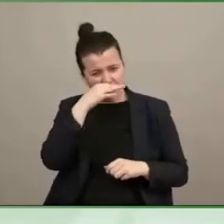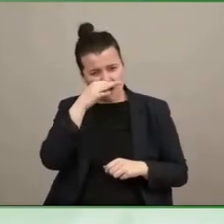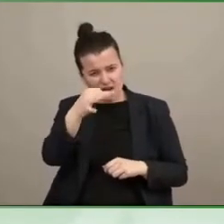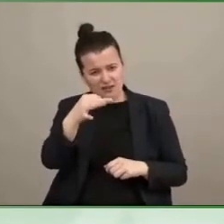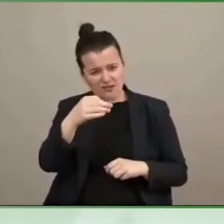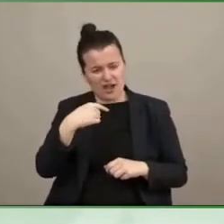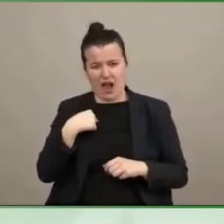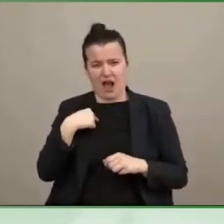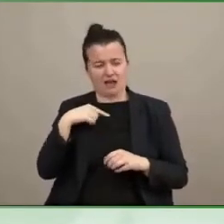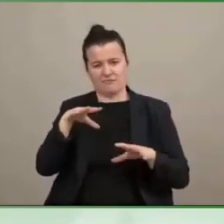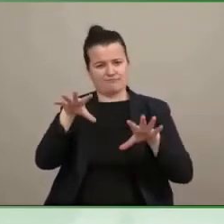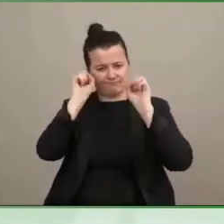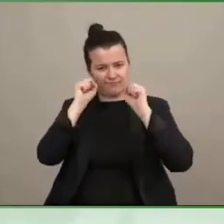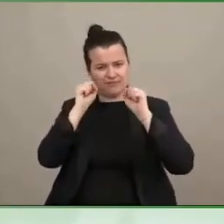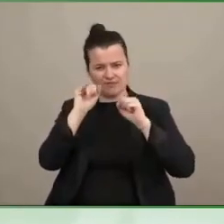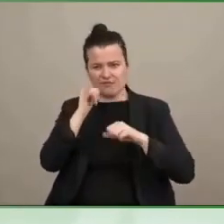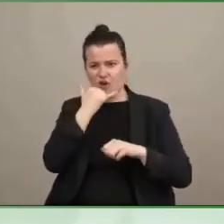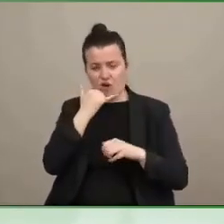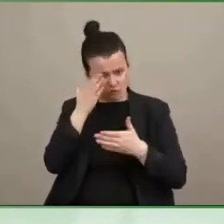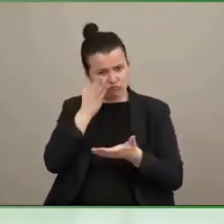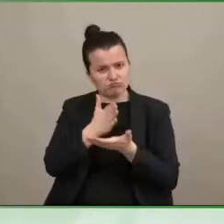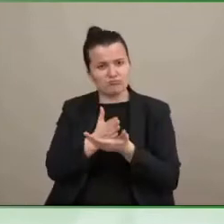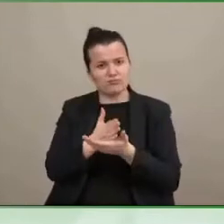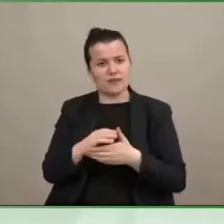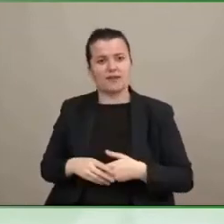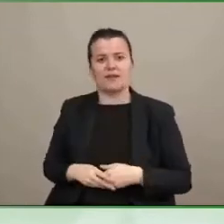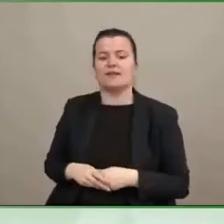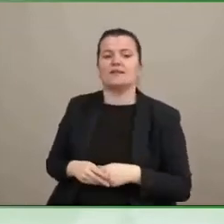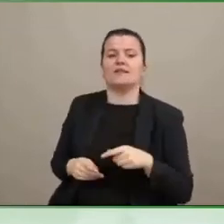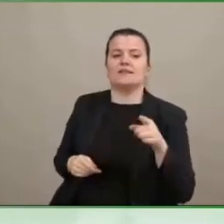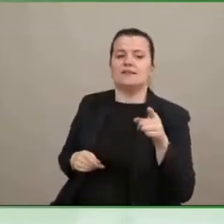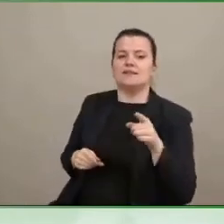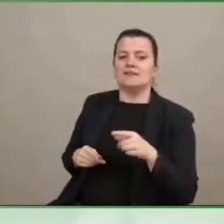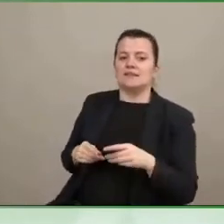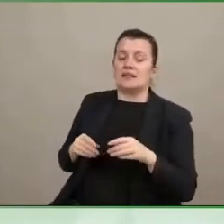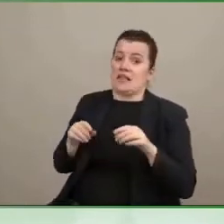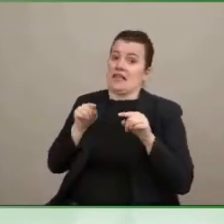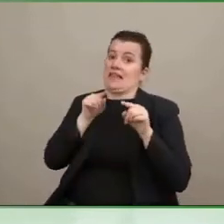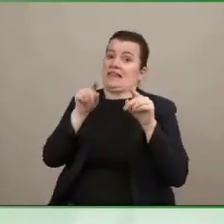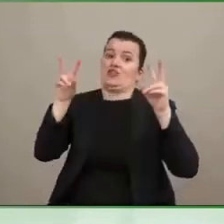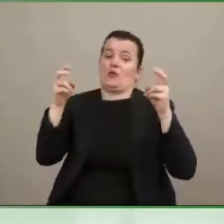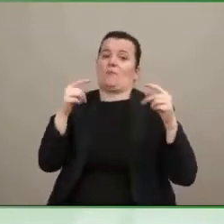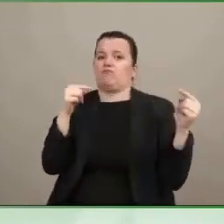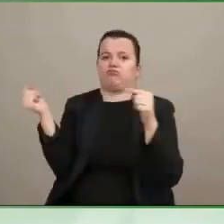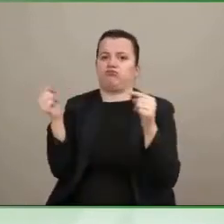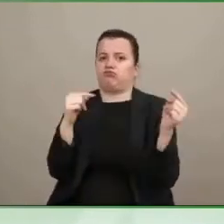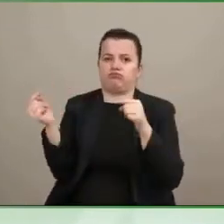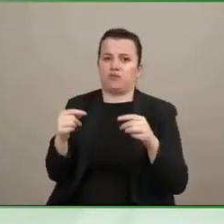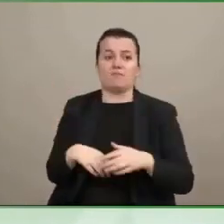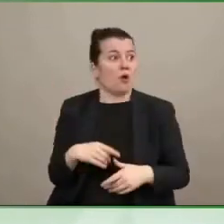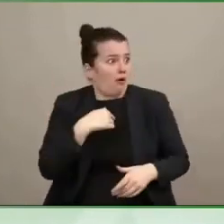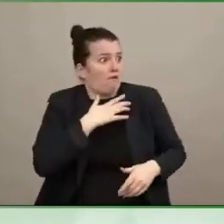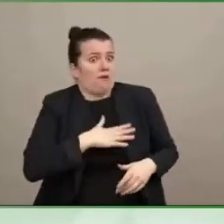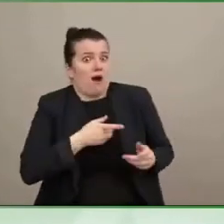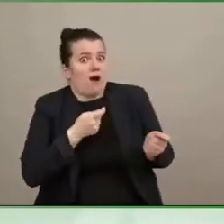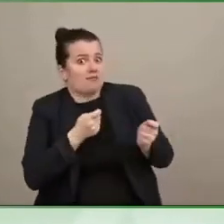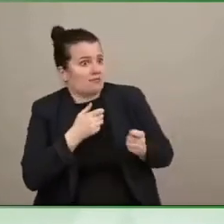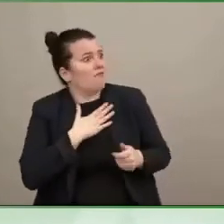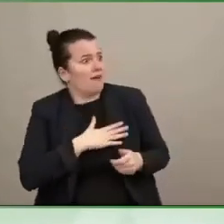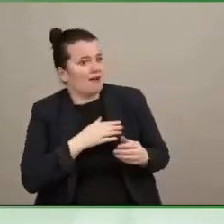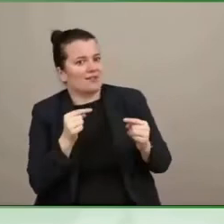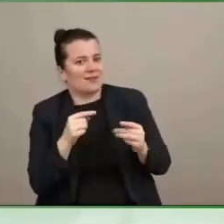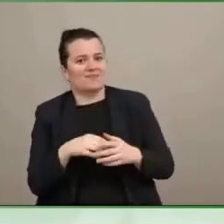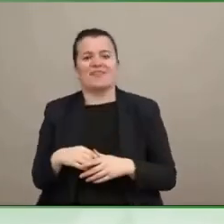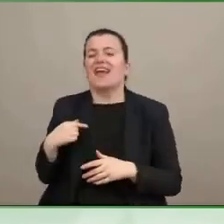wrong? Well, we could have a real debate about that, I guess. I'd love to. There was just an article in the New York Times